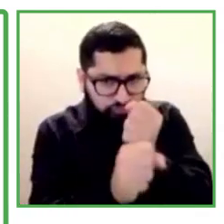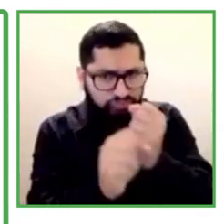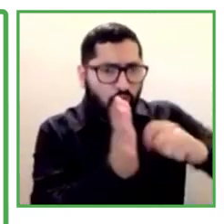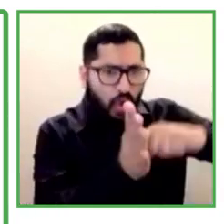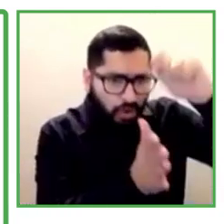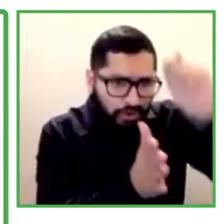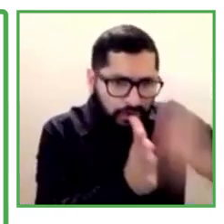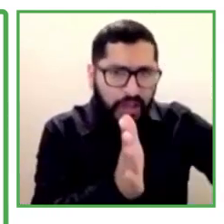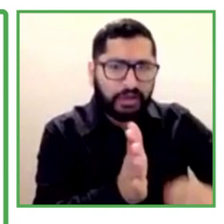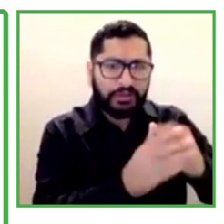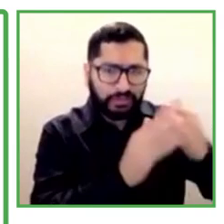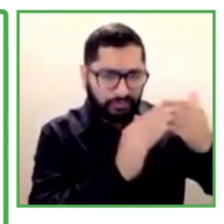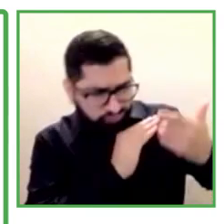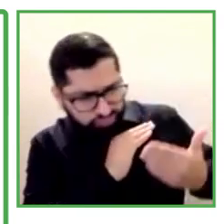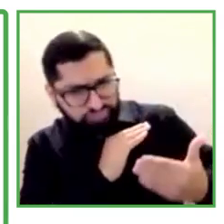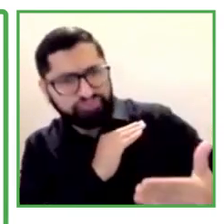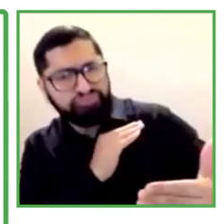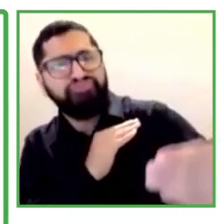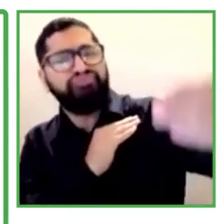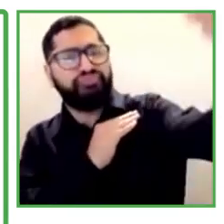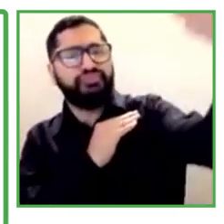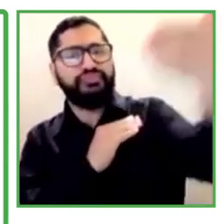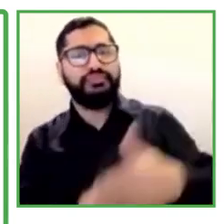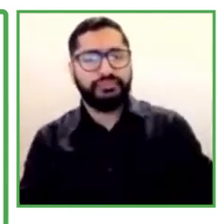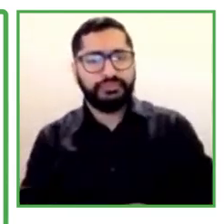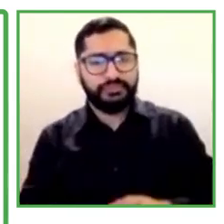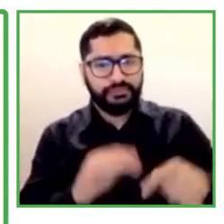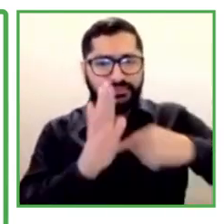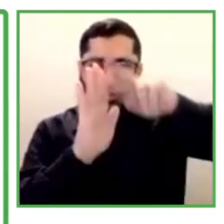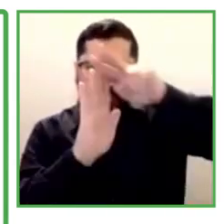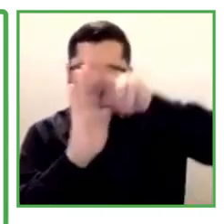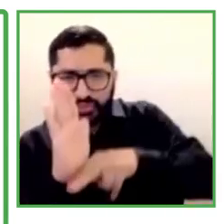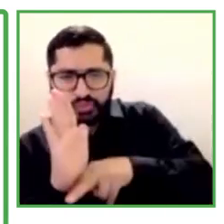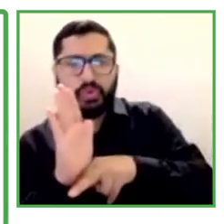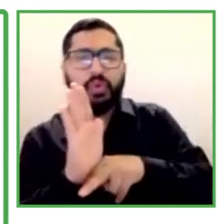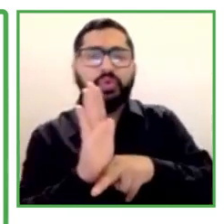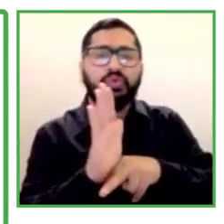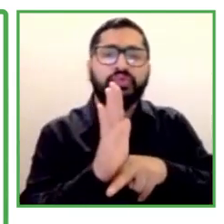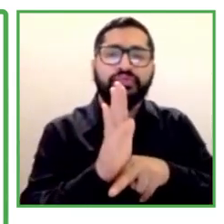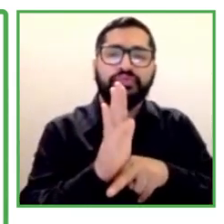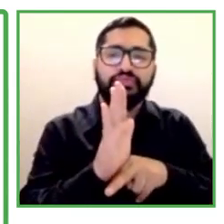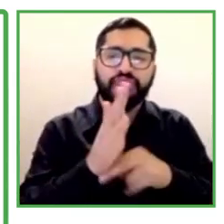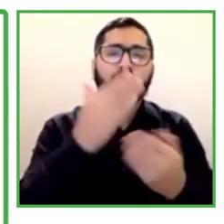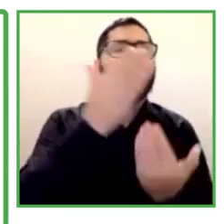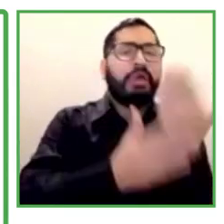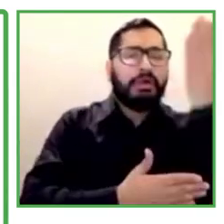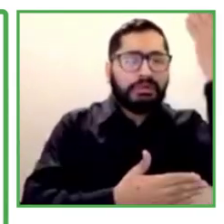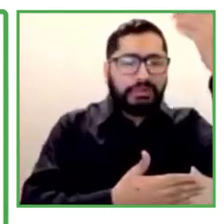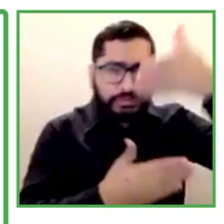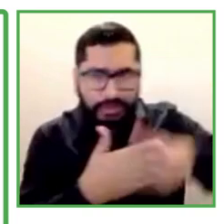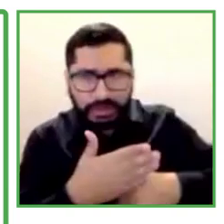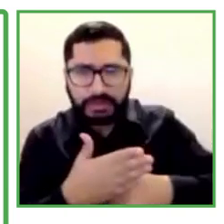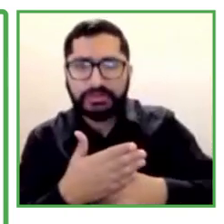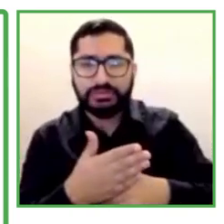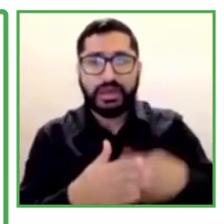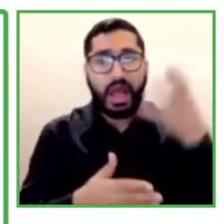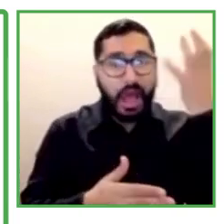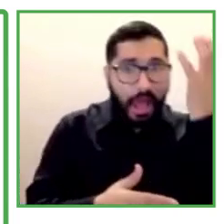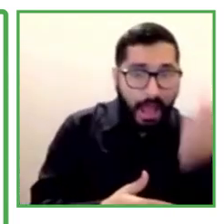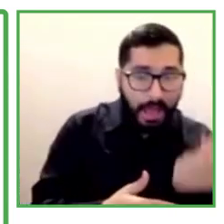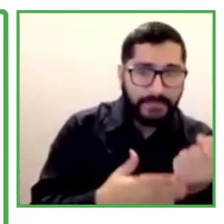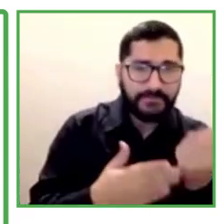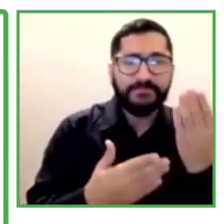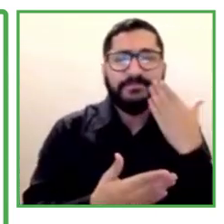full day work, and they are 100% in the program Scotiabank Incluye, with the benefits that I already talked to you about.